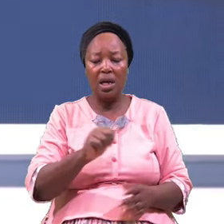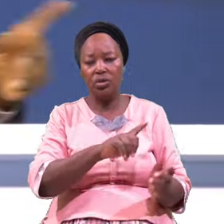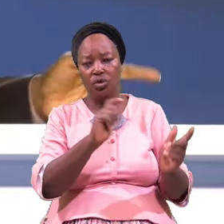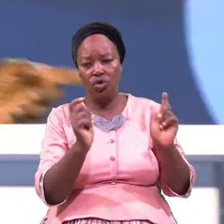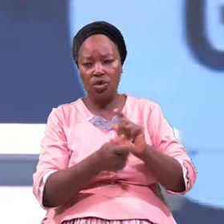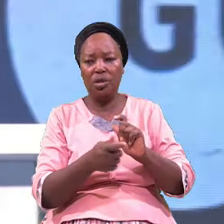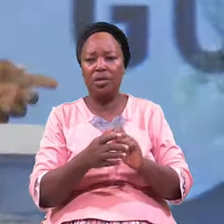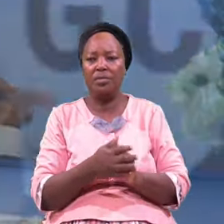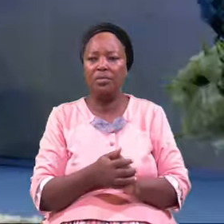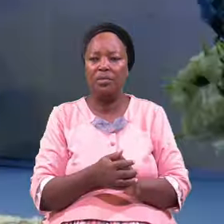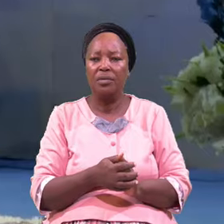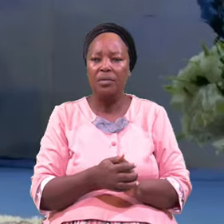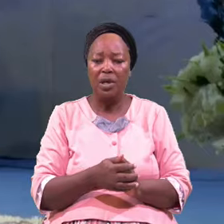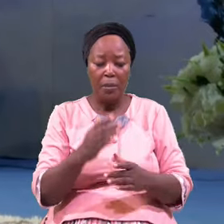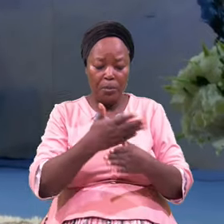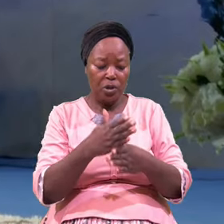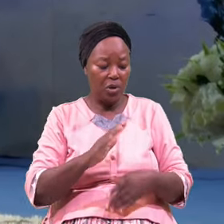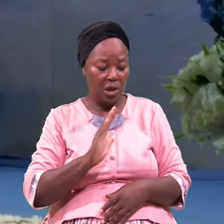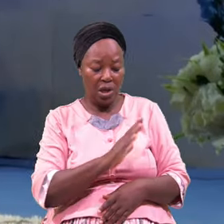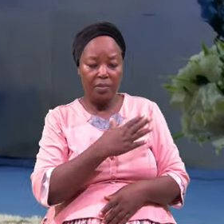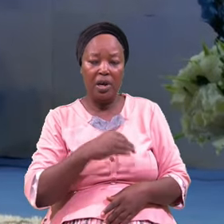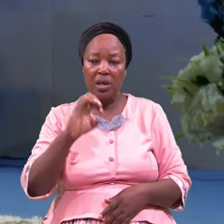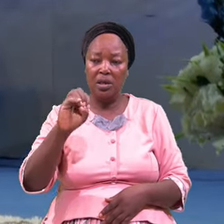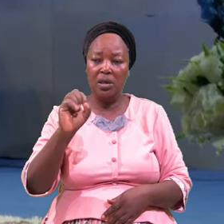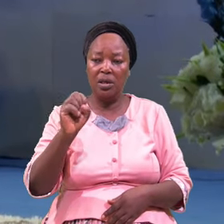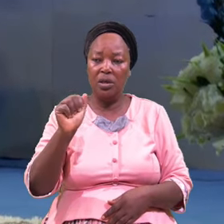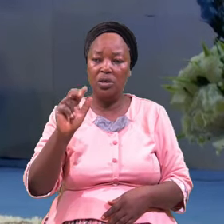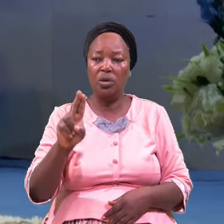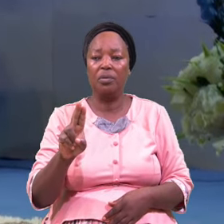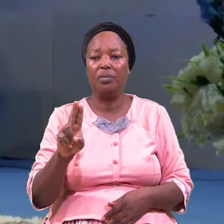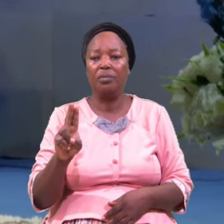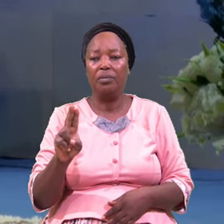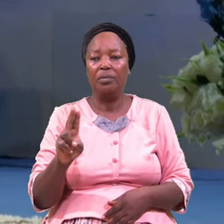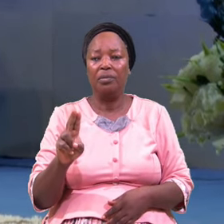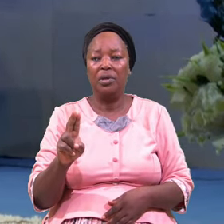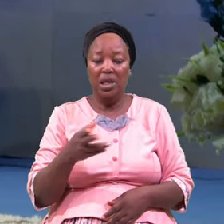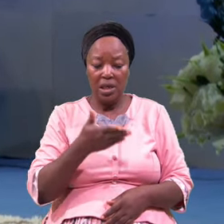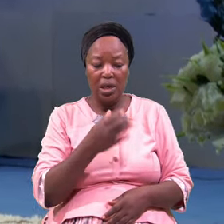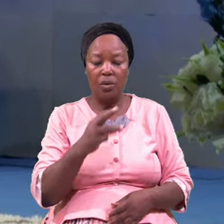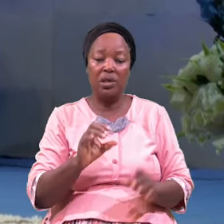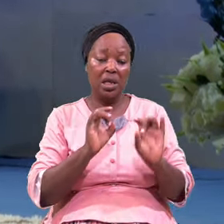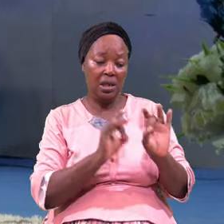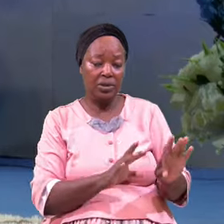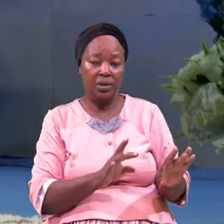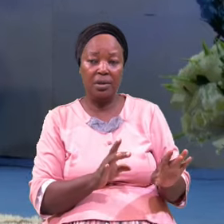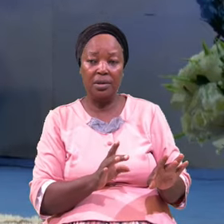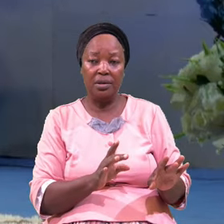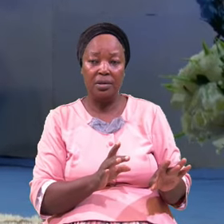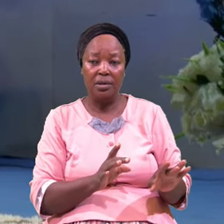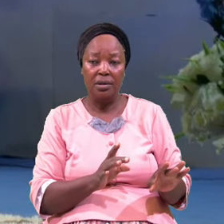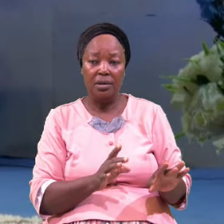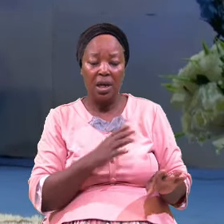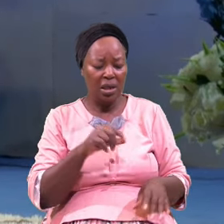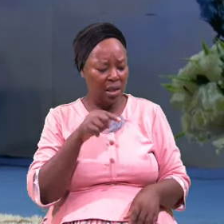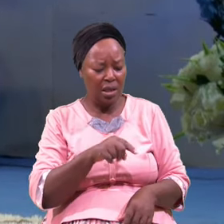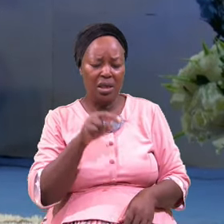Between Him And Esau There Was Hatred In A Transformation